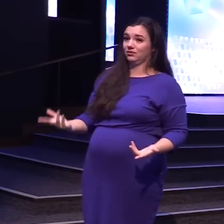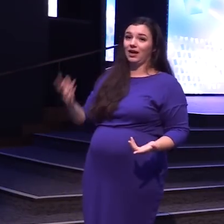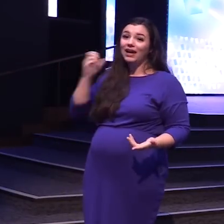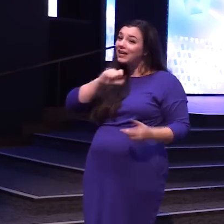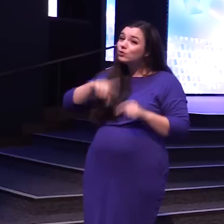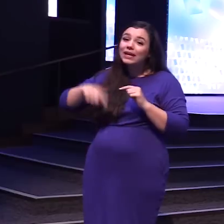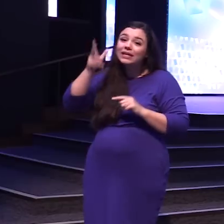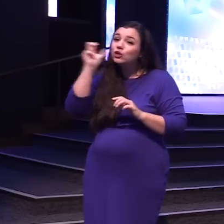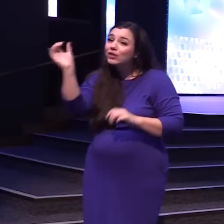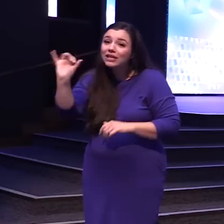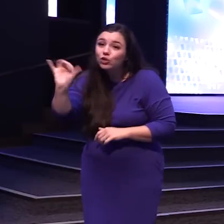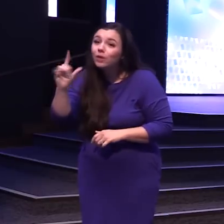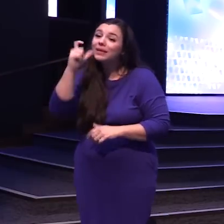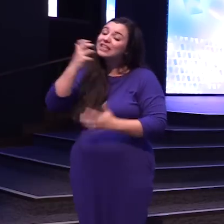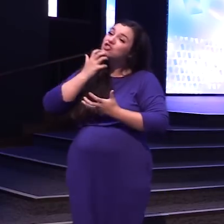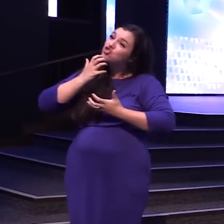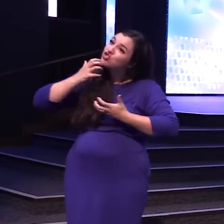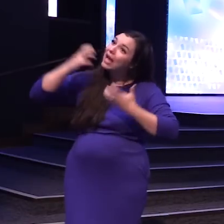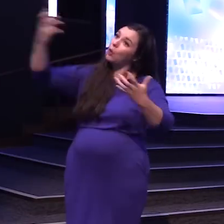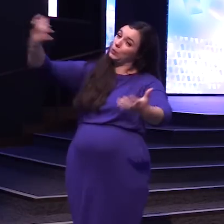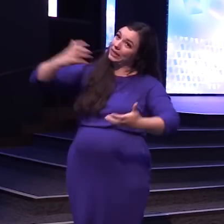can't hear either Because you are shouting